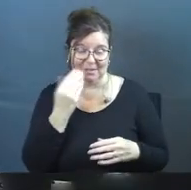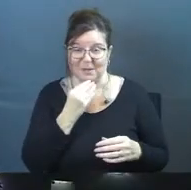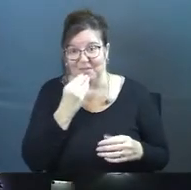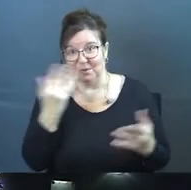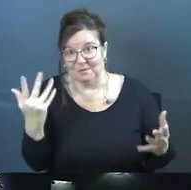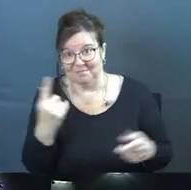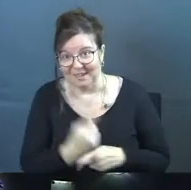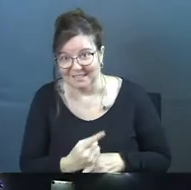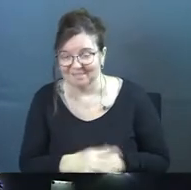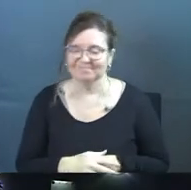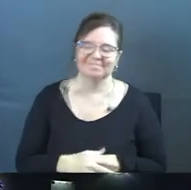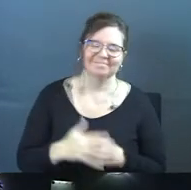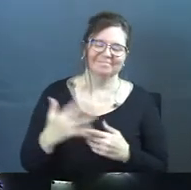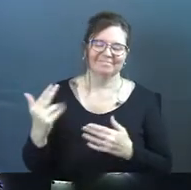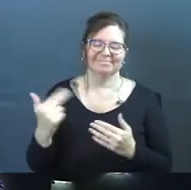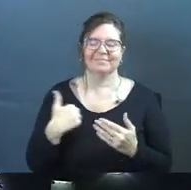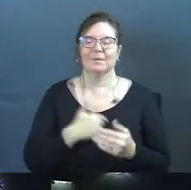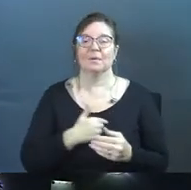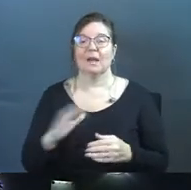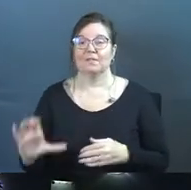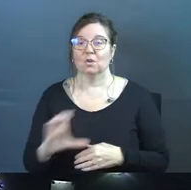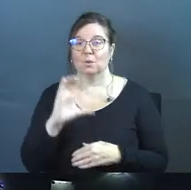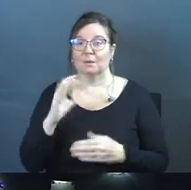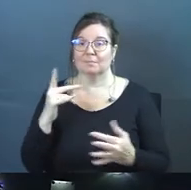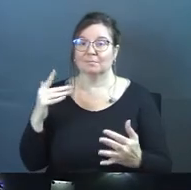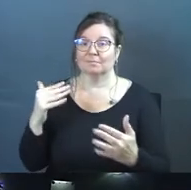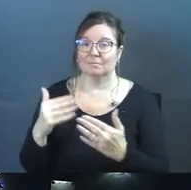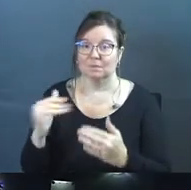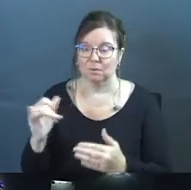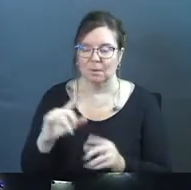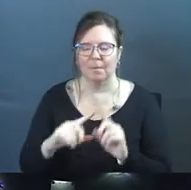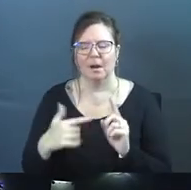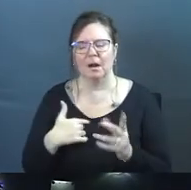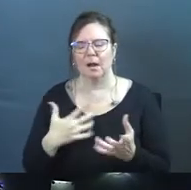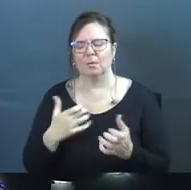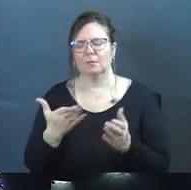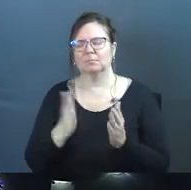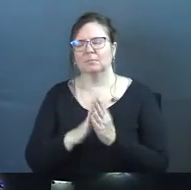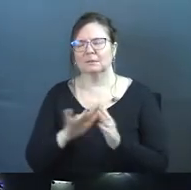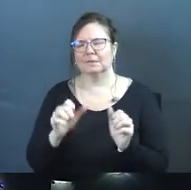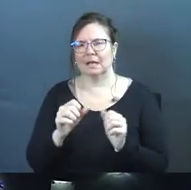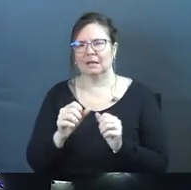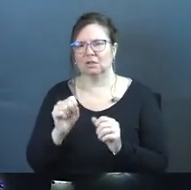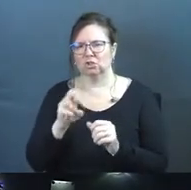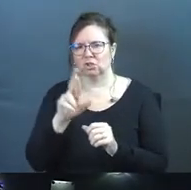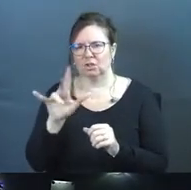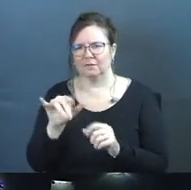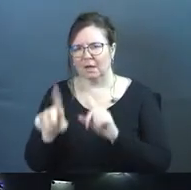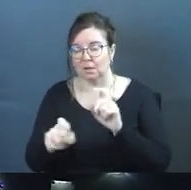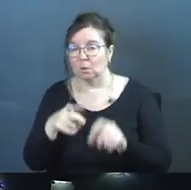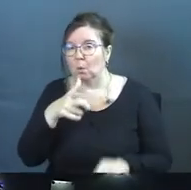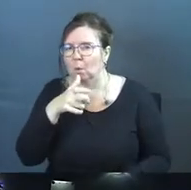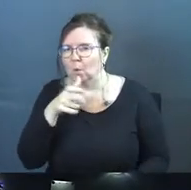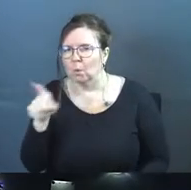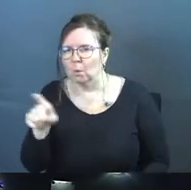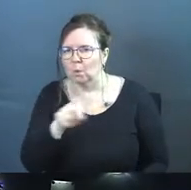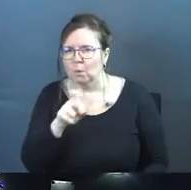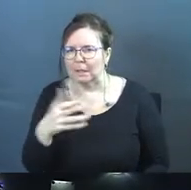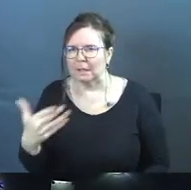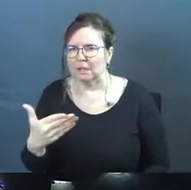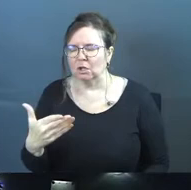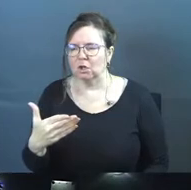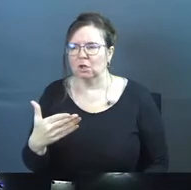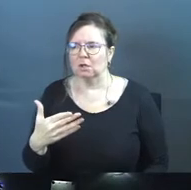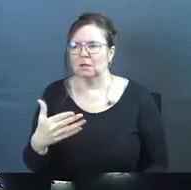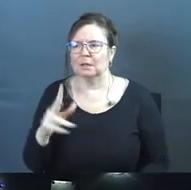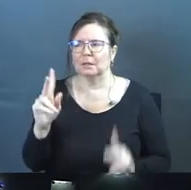you get food, right? All right. We have Christmas coming up, but I want to, let me, I want to take a quick survey. So who in here